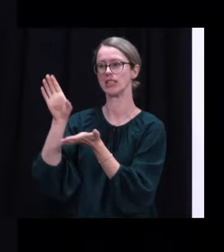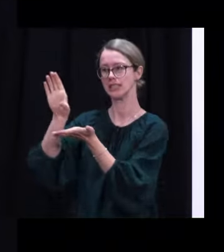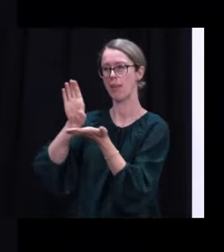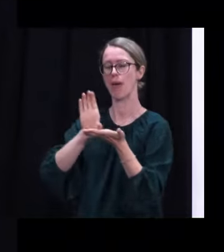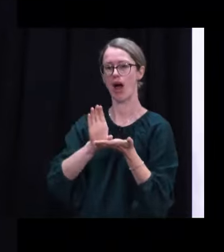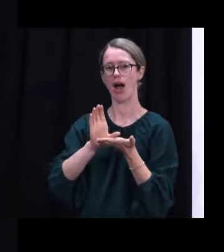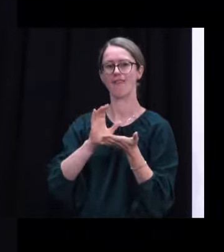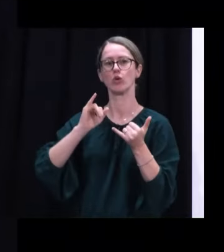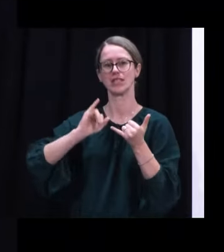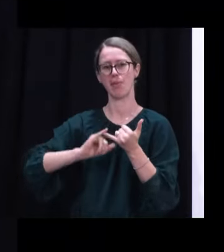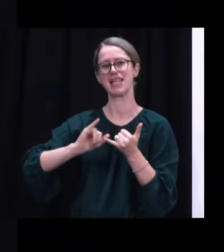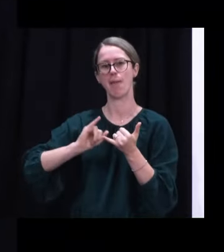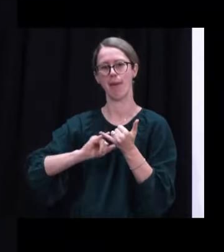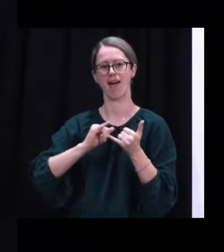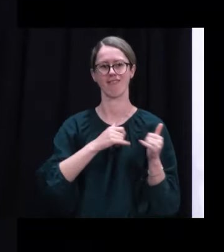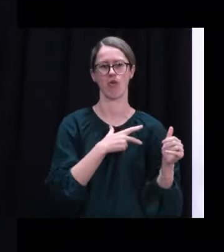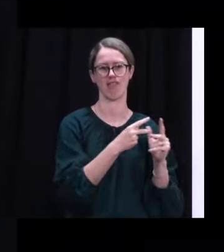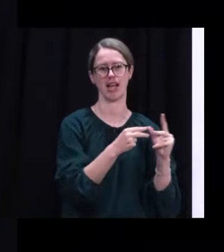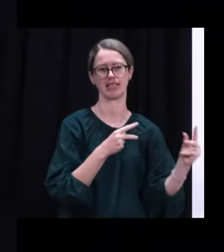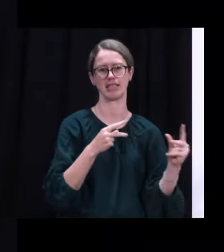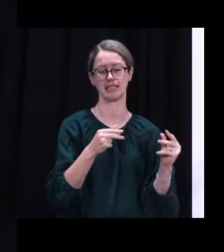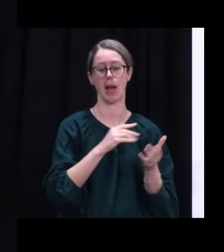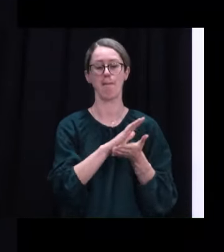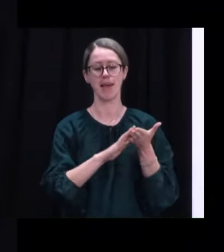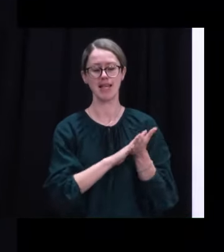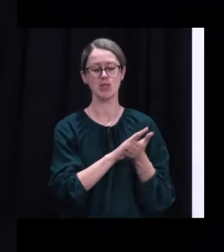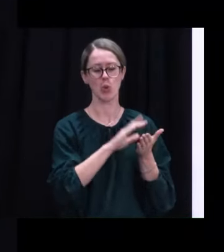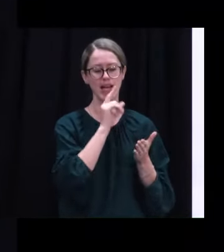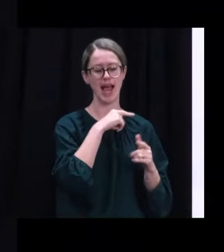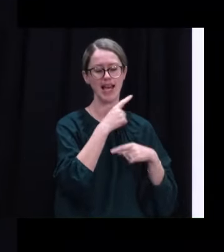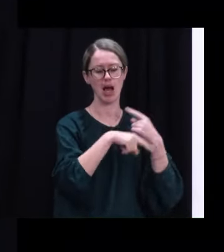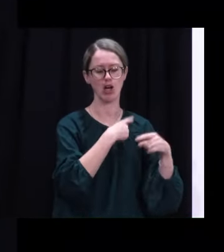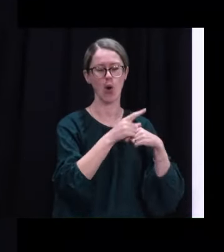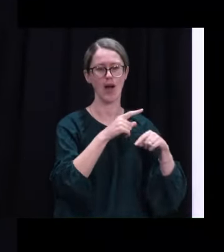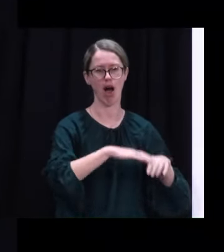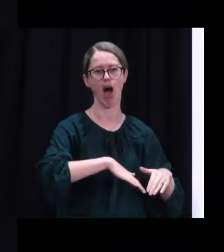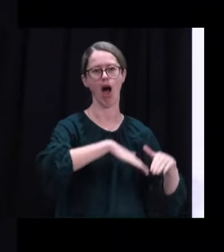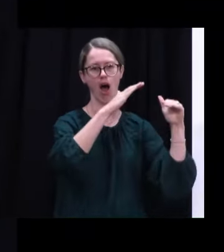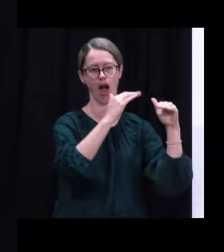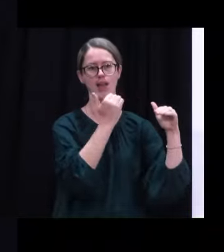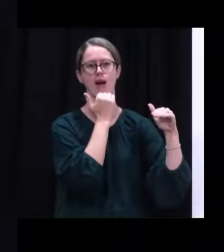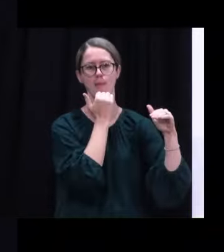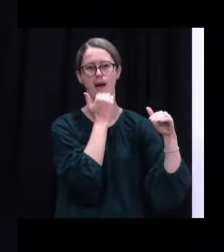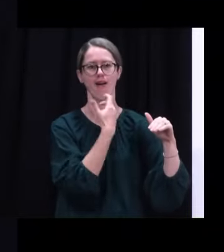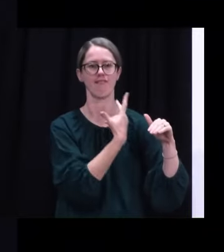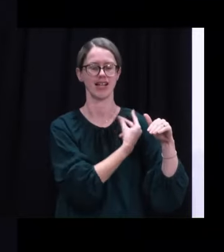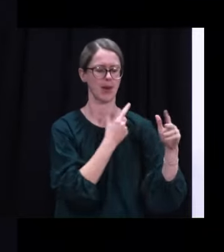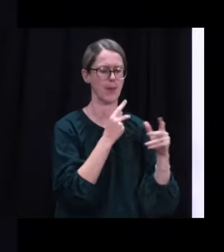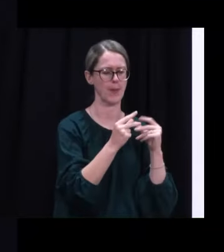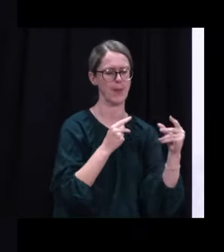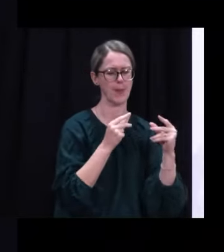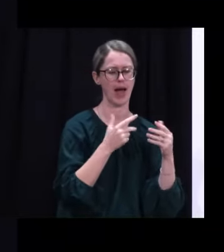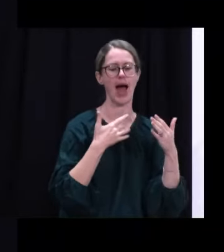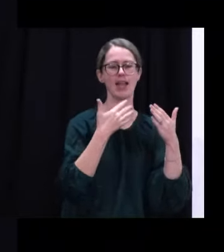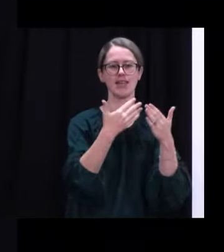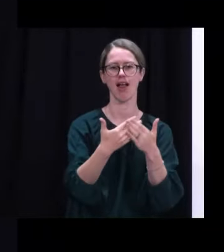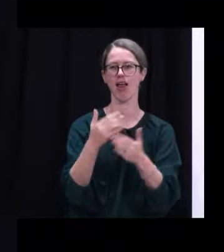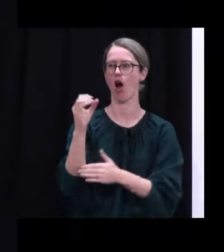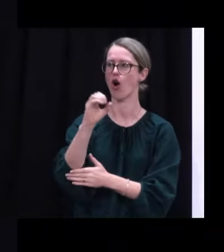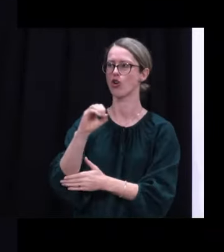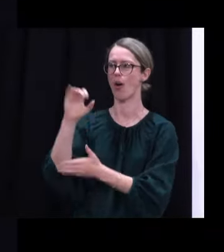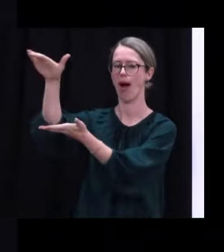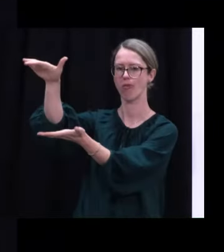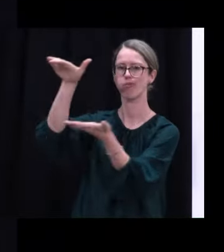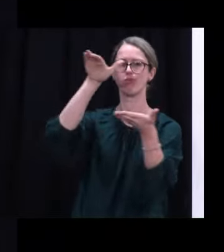in September. This will enable us to maintain our extraordinary vaccination rates throughout September until our bulk deliveries land in